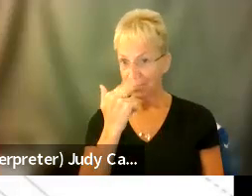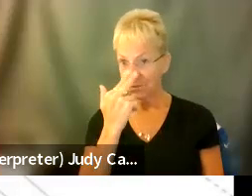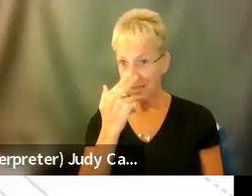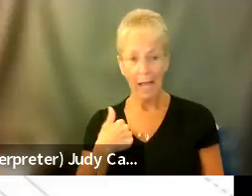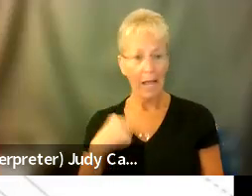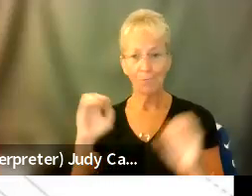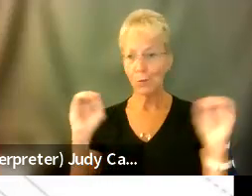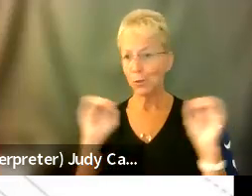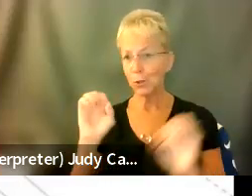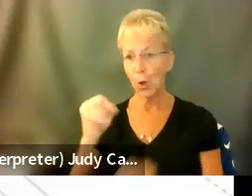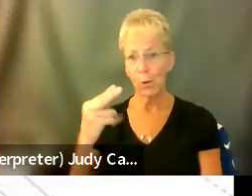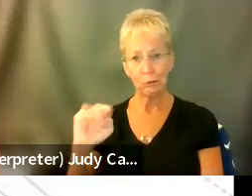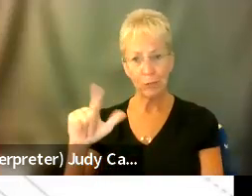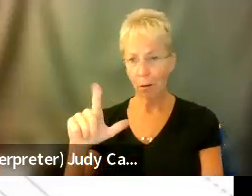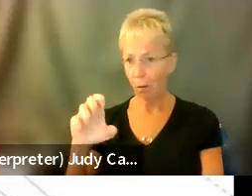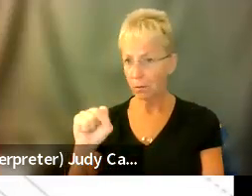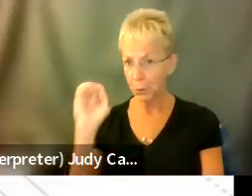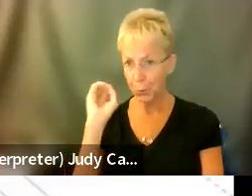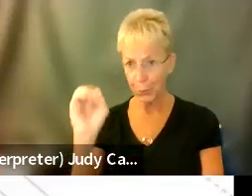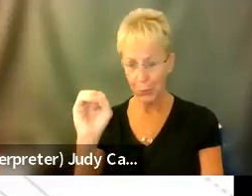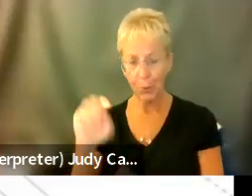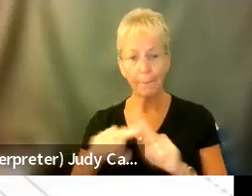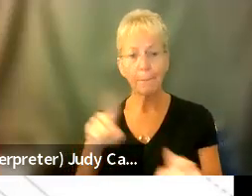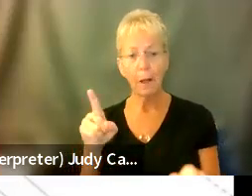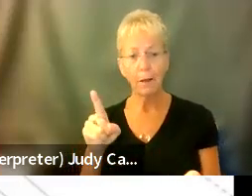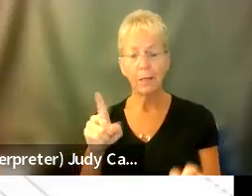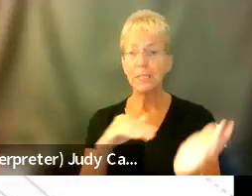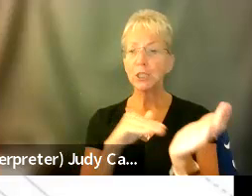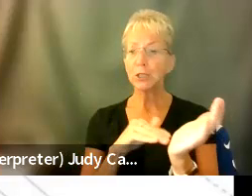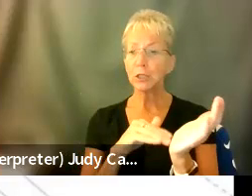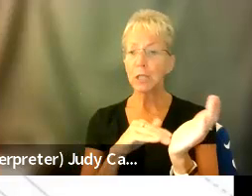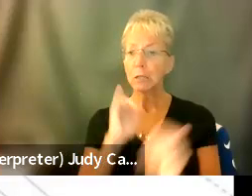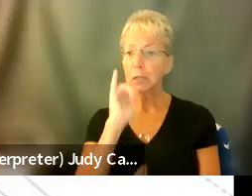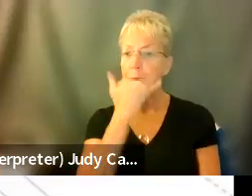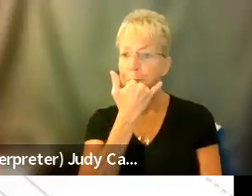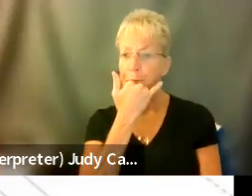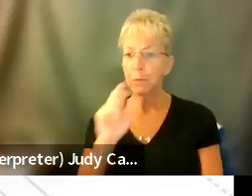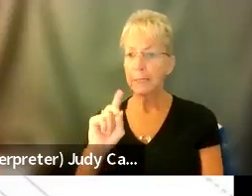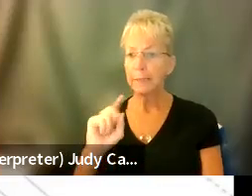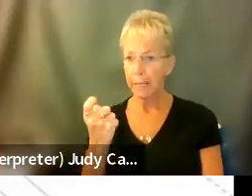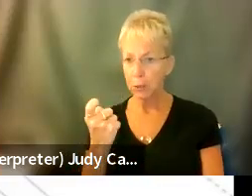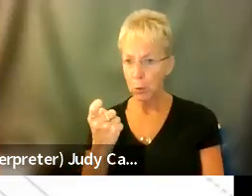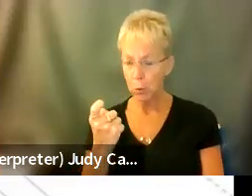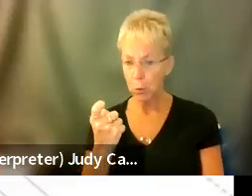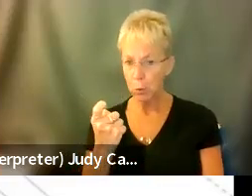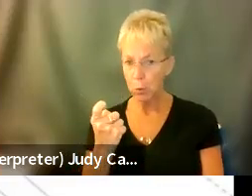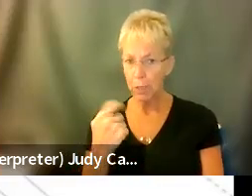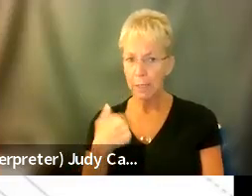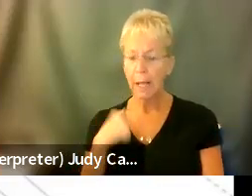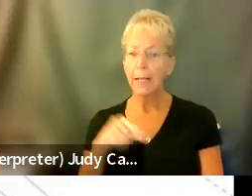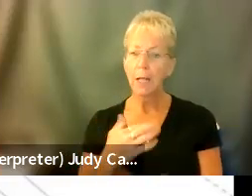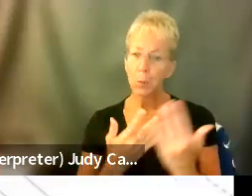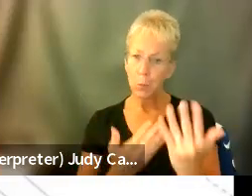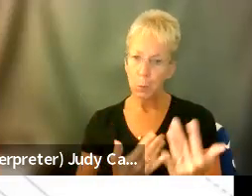shingles. I was right, but it's because the doctor had misdiagnosed me. Um, I had to wait like